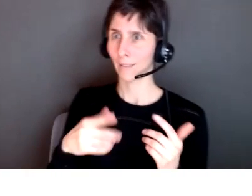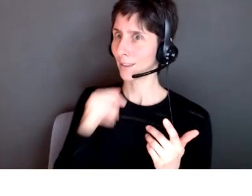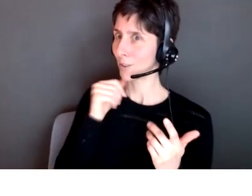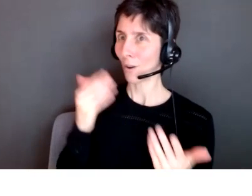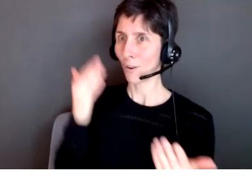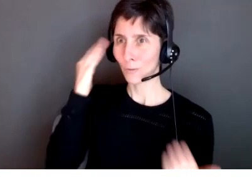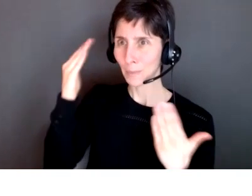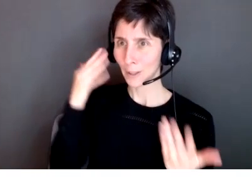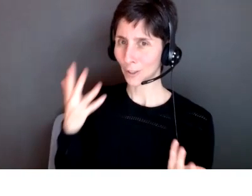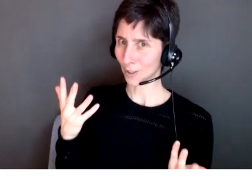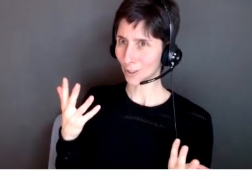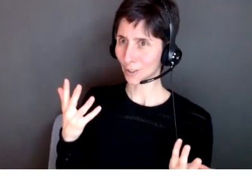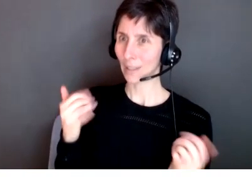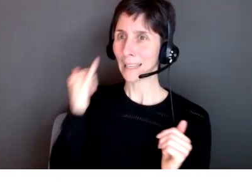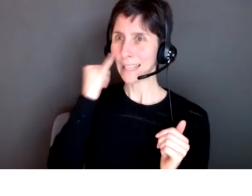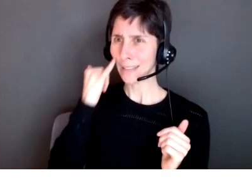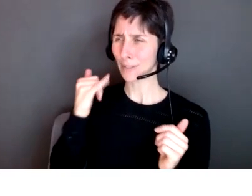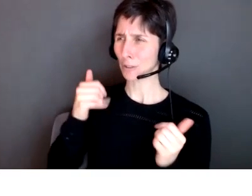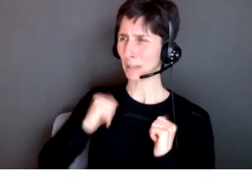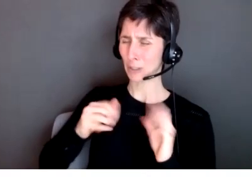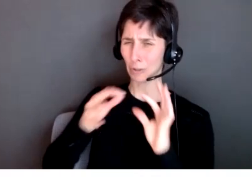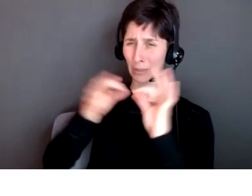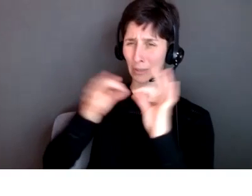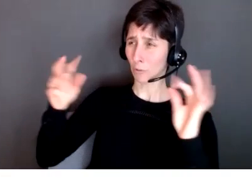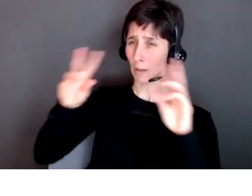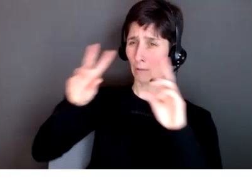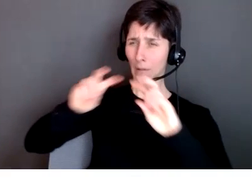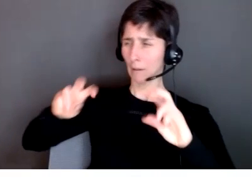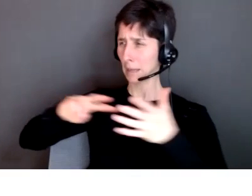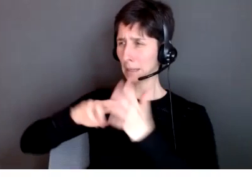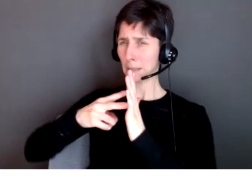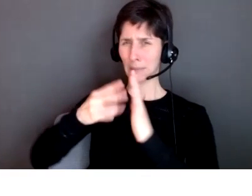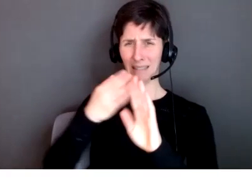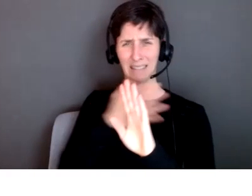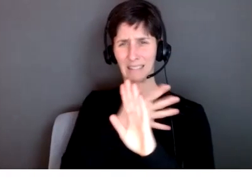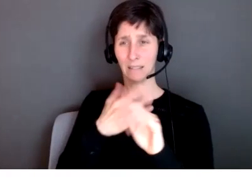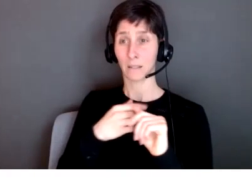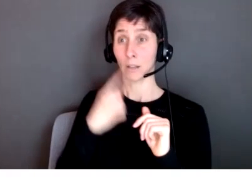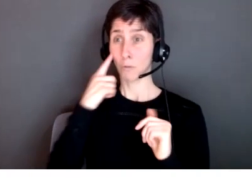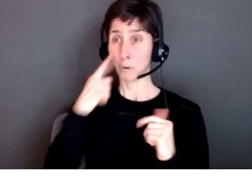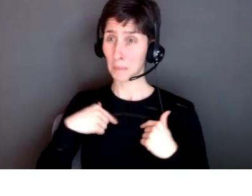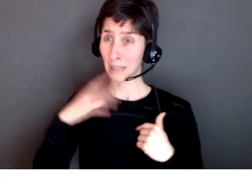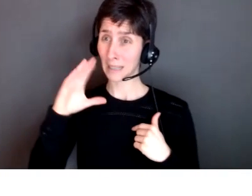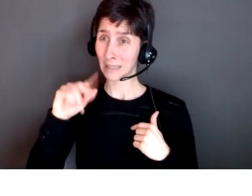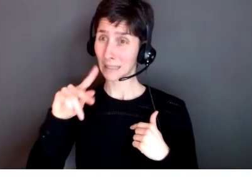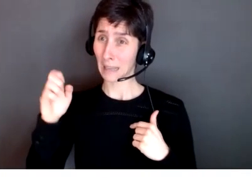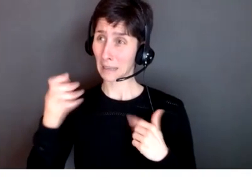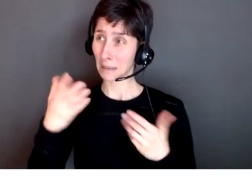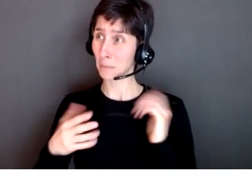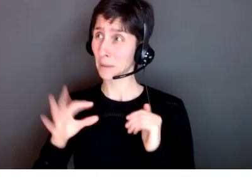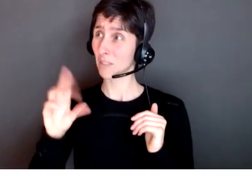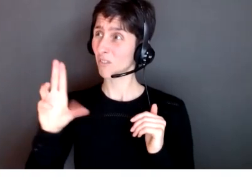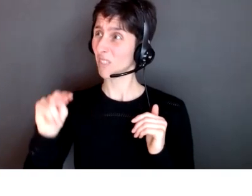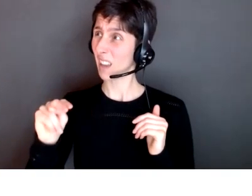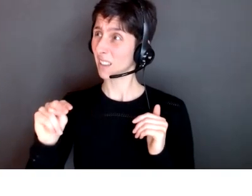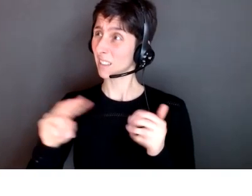use to rely only on context to figure it out i mean for me cake it's something that is maybe fun so when i hear it's a